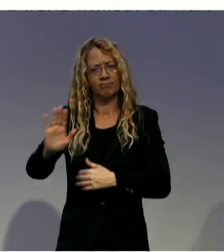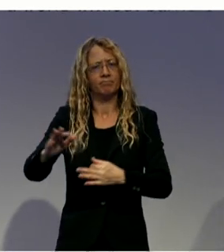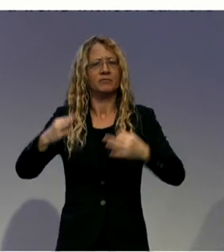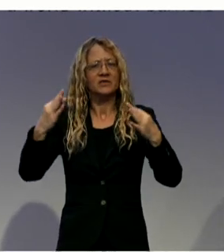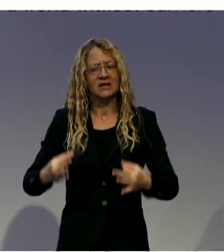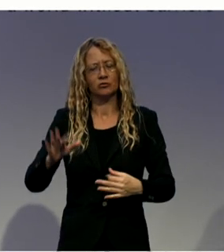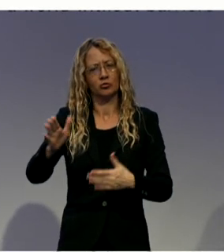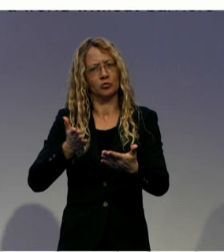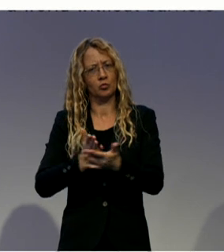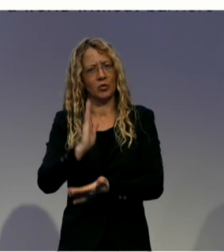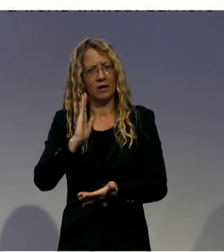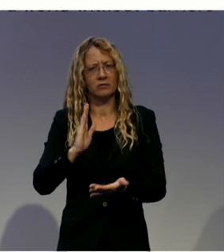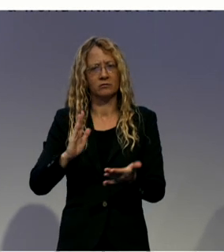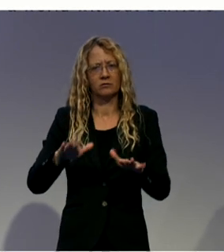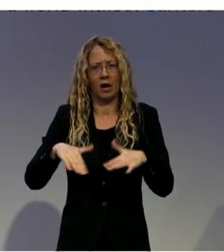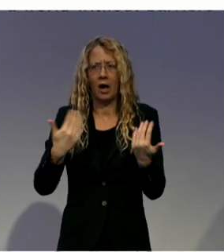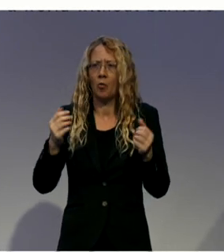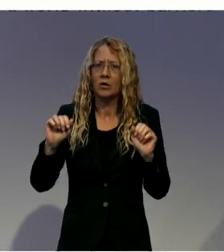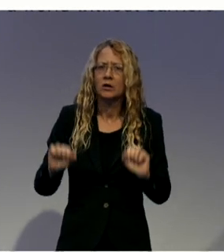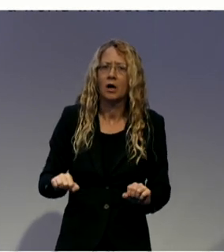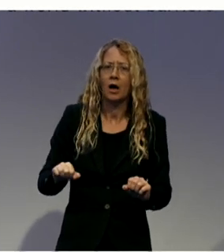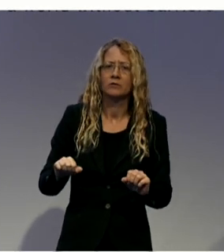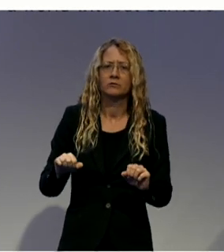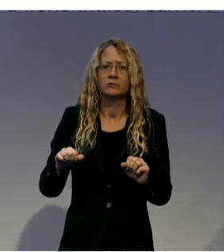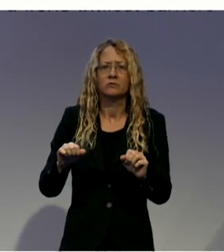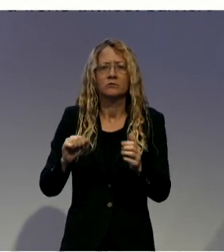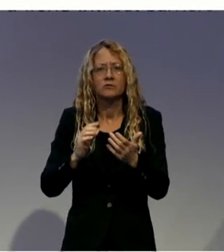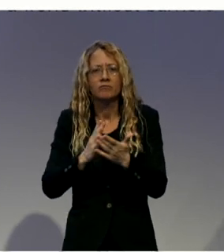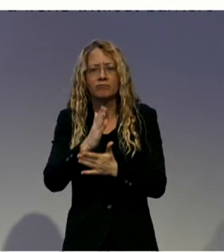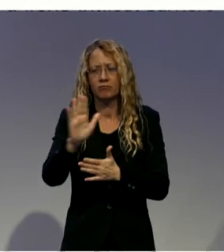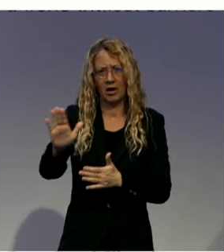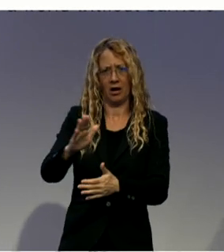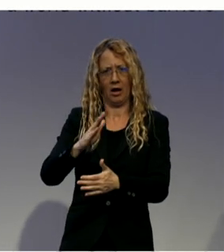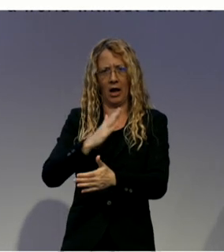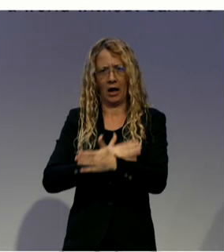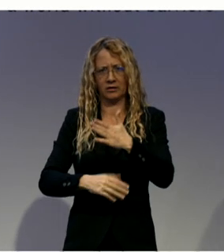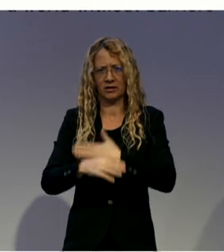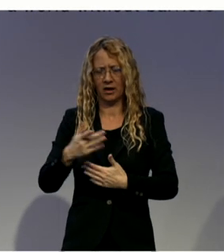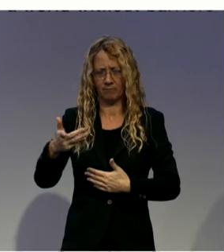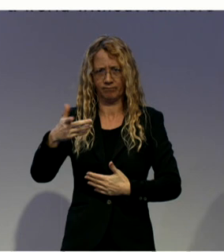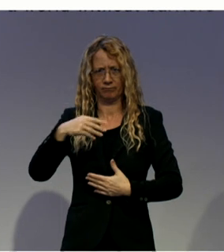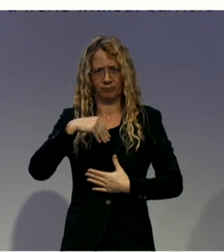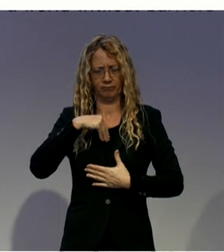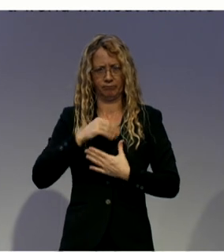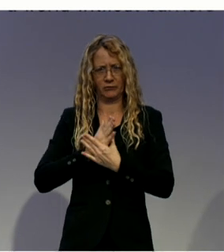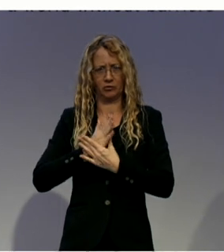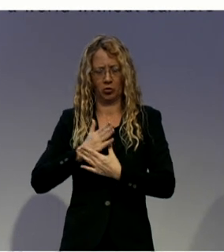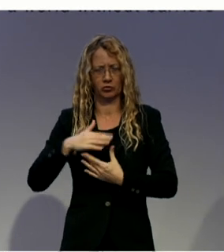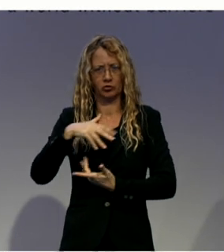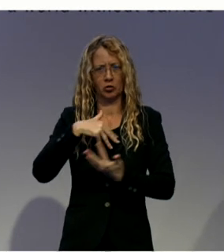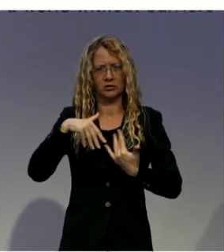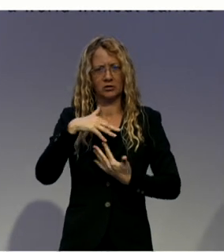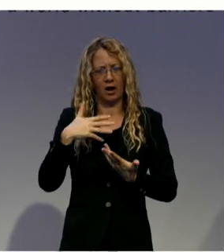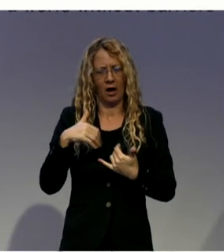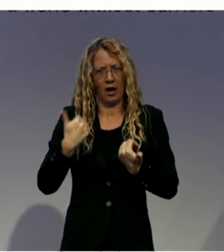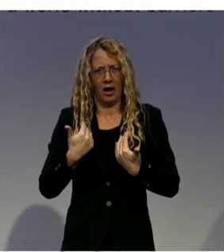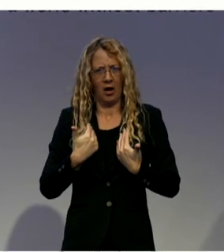manage the issues around mental health and psychosocial disabilities. We have the duty to coordinate the strategies in